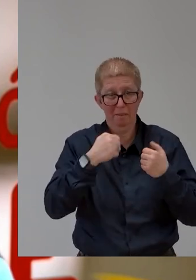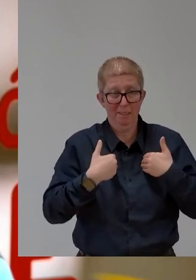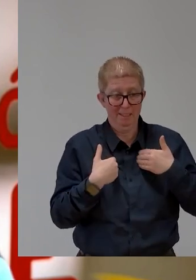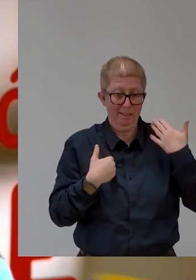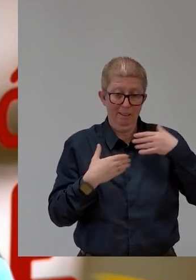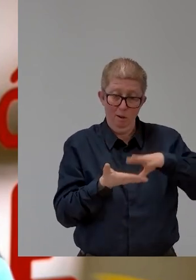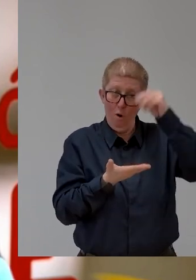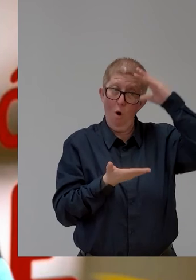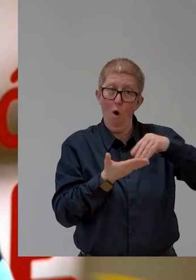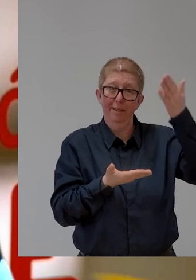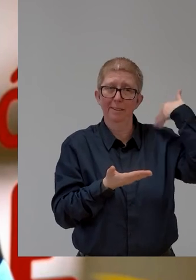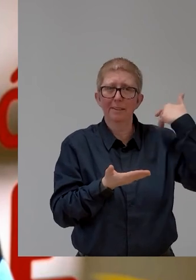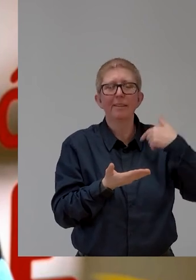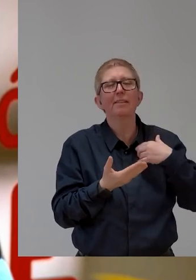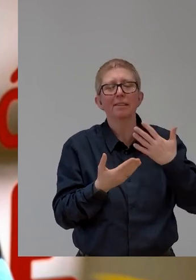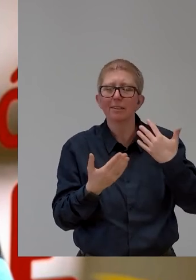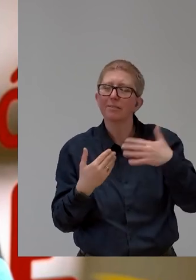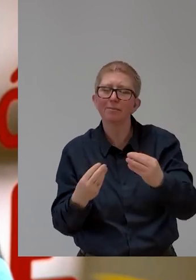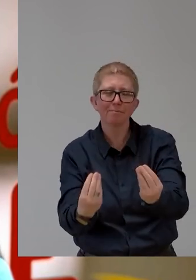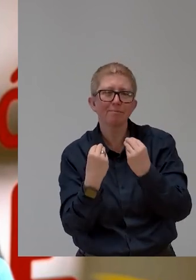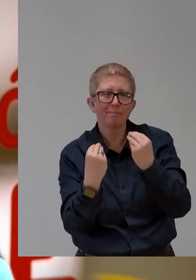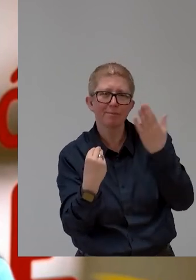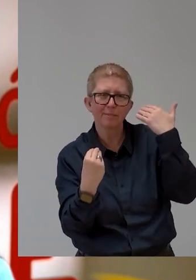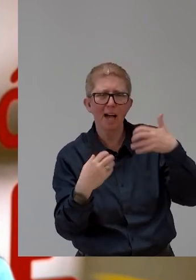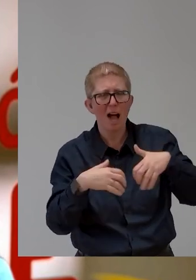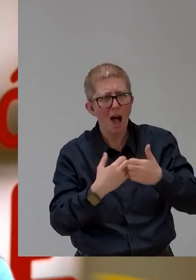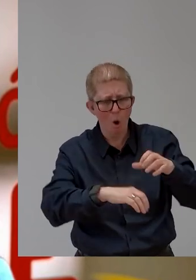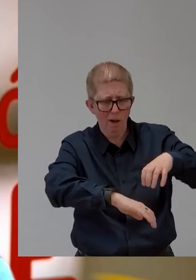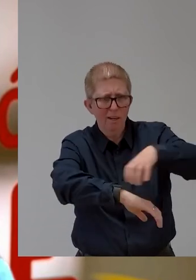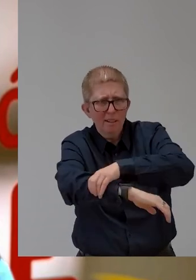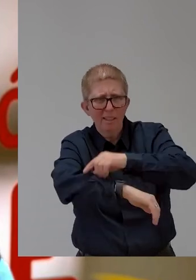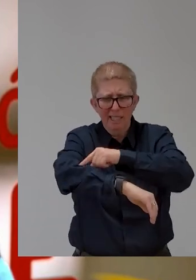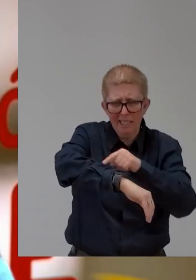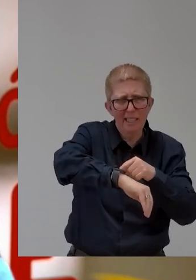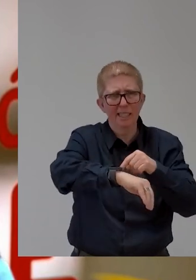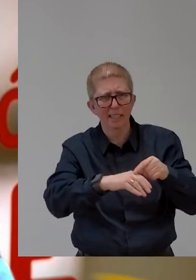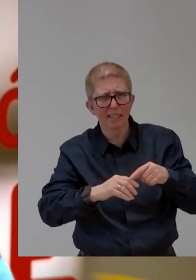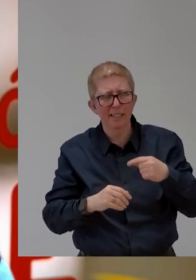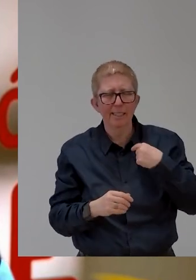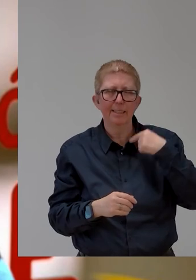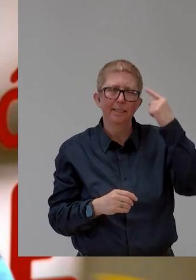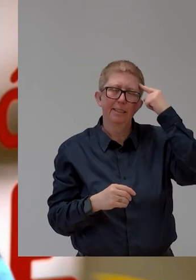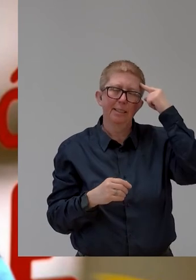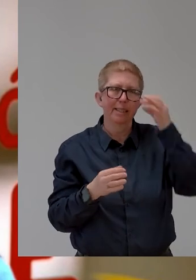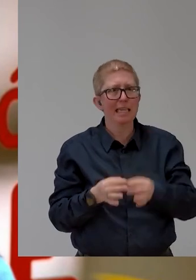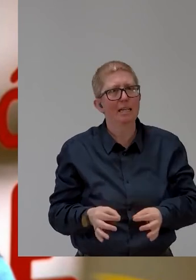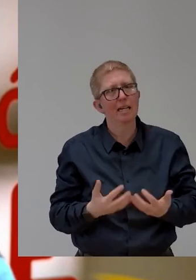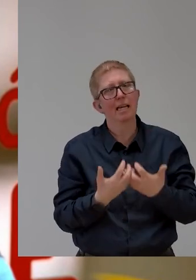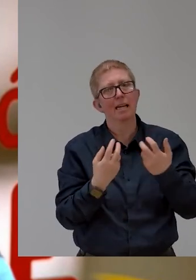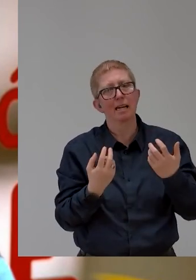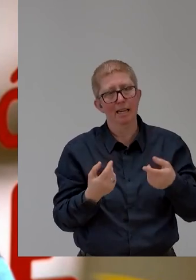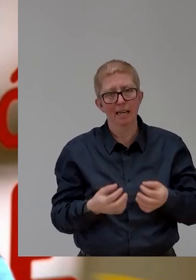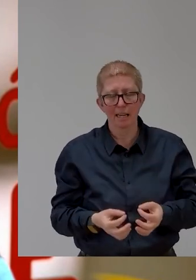I think the most important thing is to adapt the way to produce the things to the